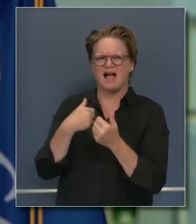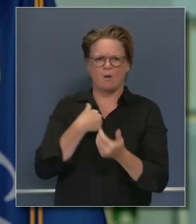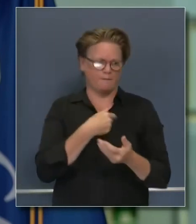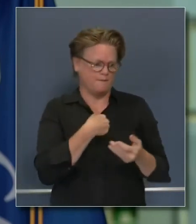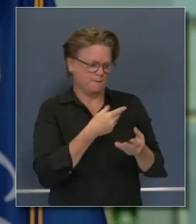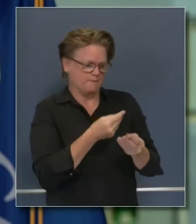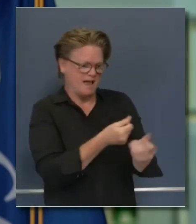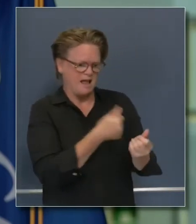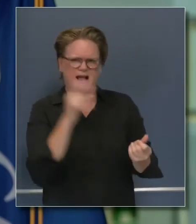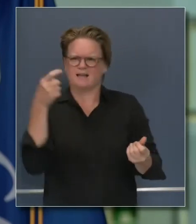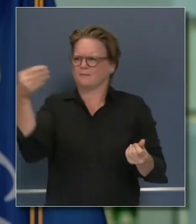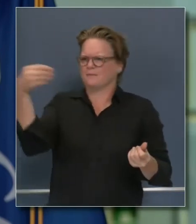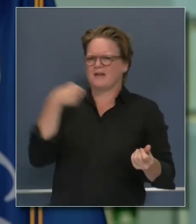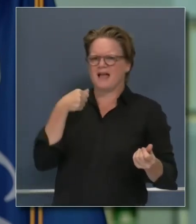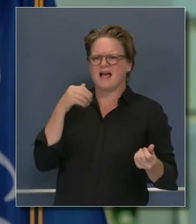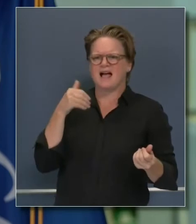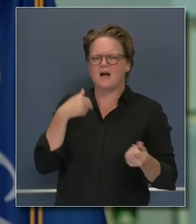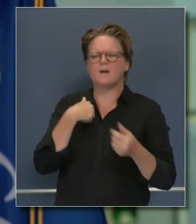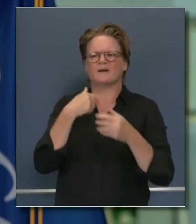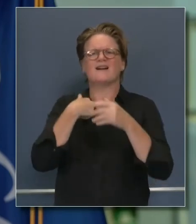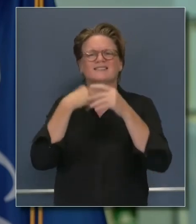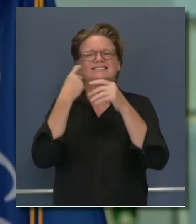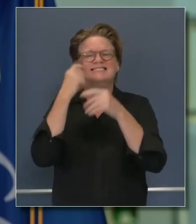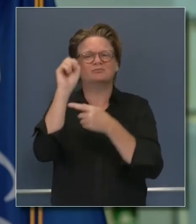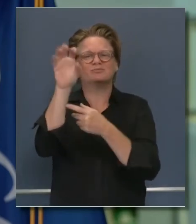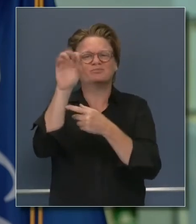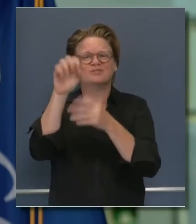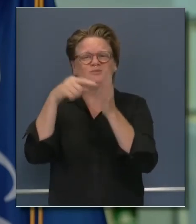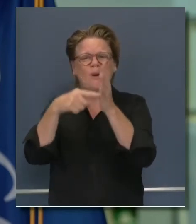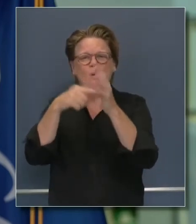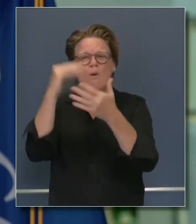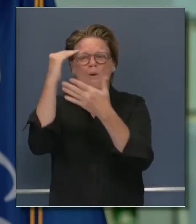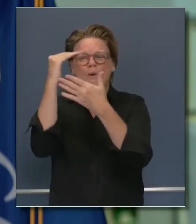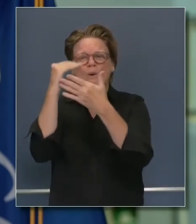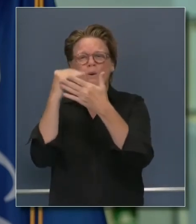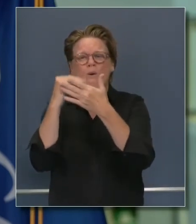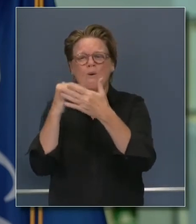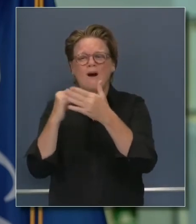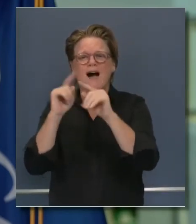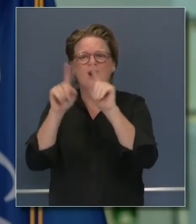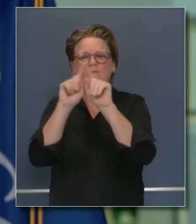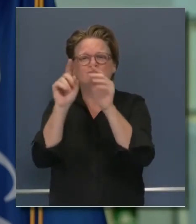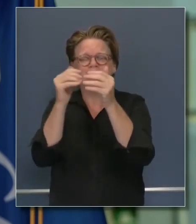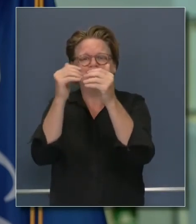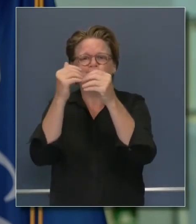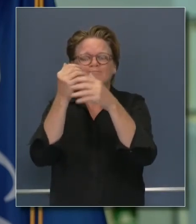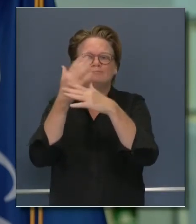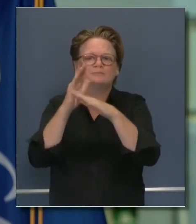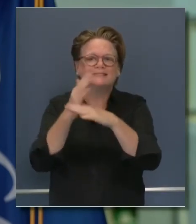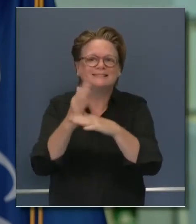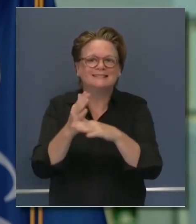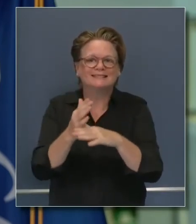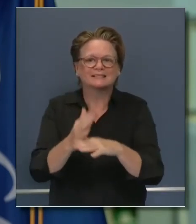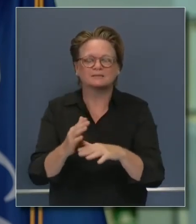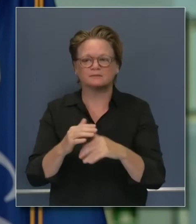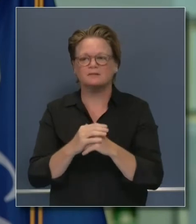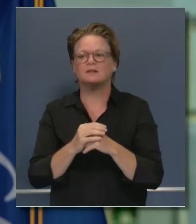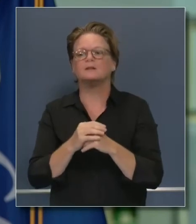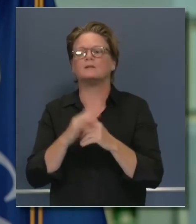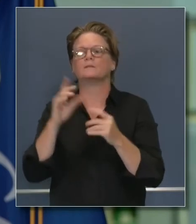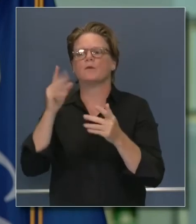provided for this new contract. He'll break those down, and then he'll more broadly describe who currently is paying